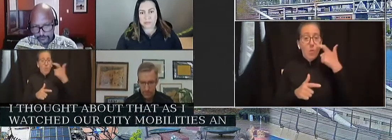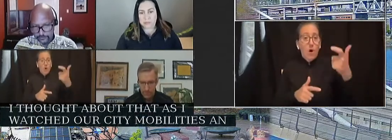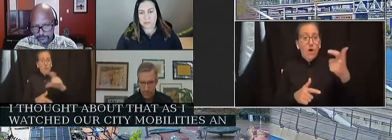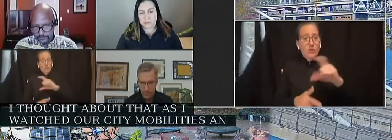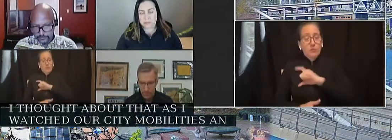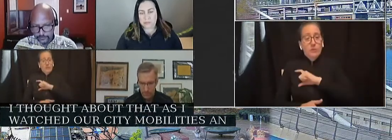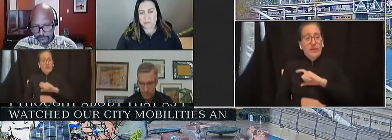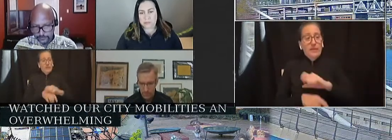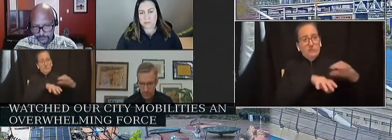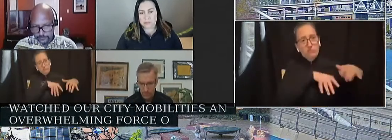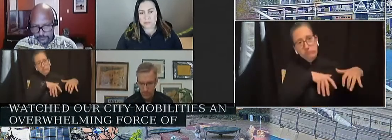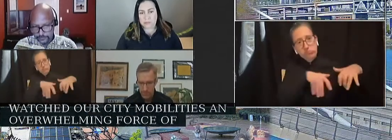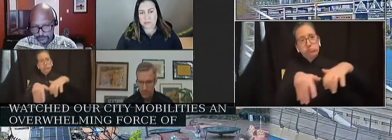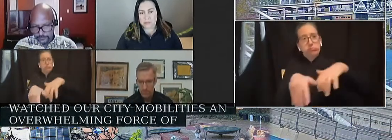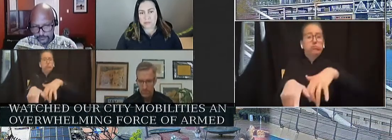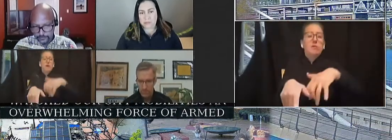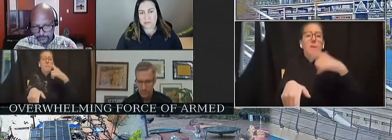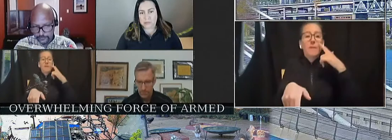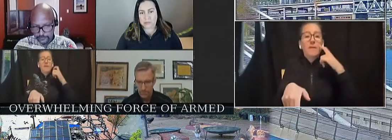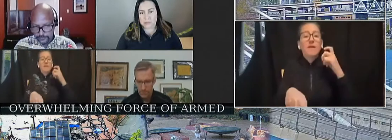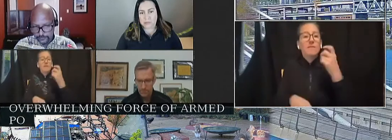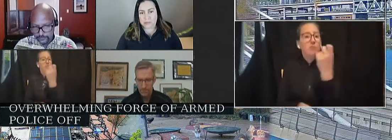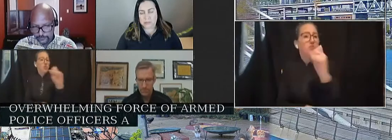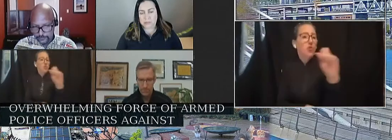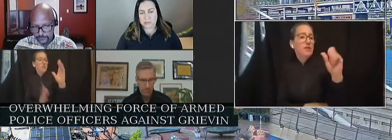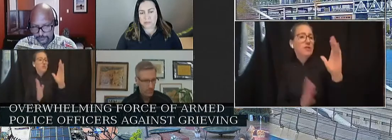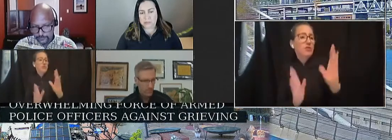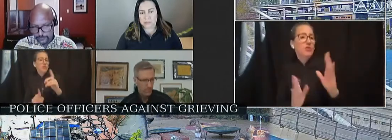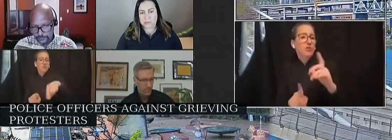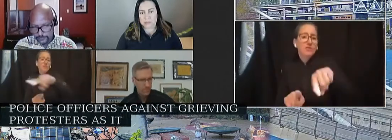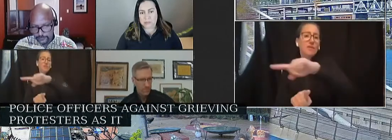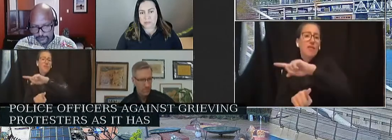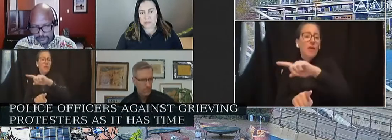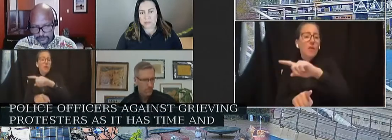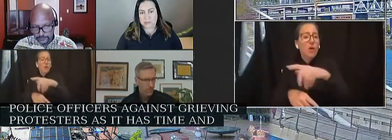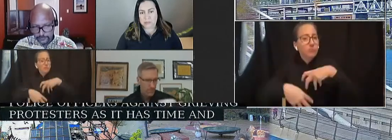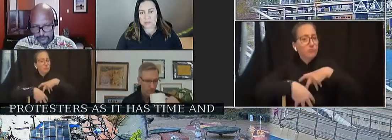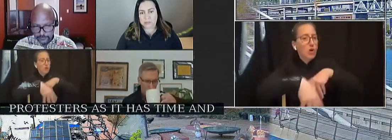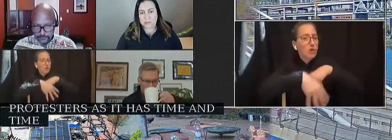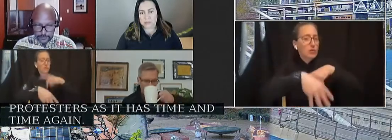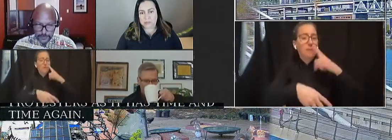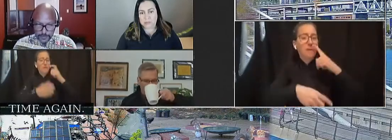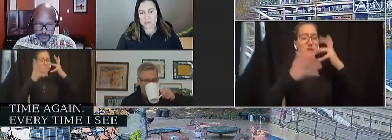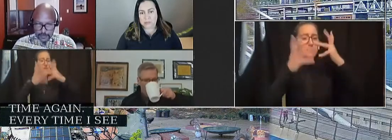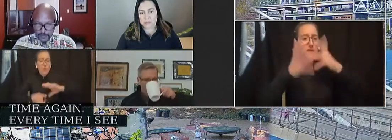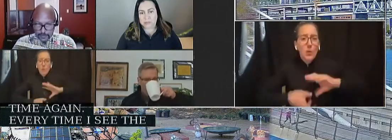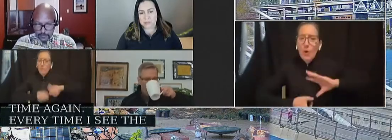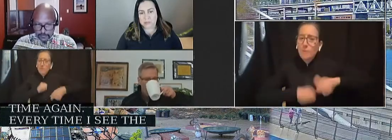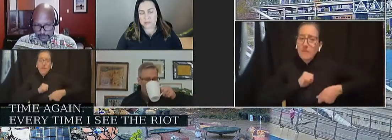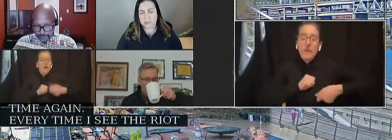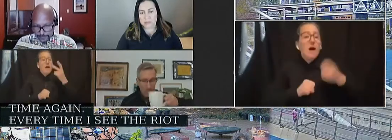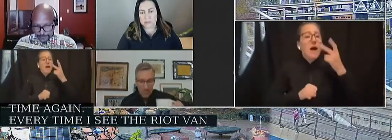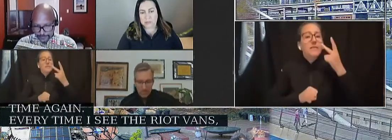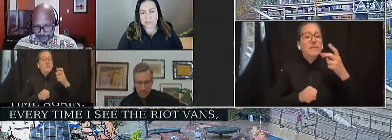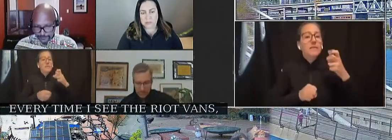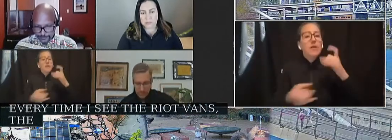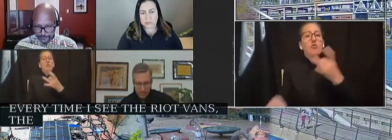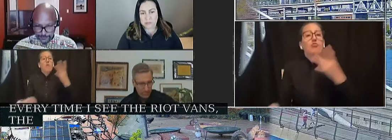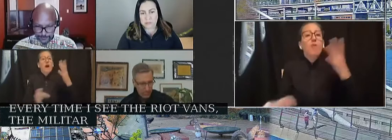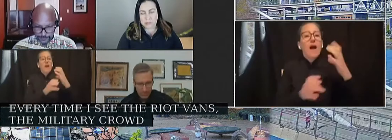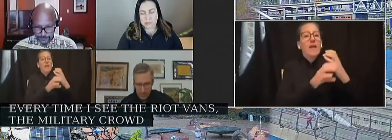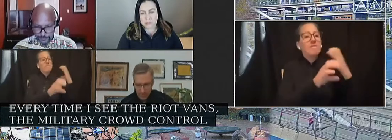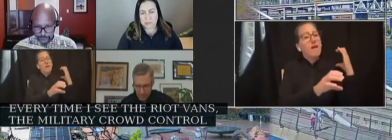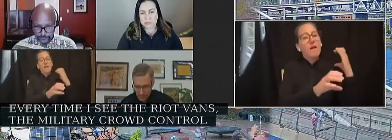officers against grieving protesters, as it has time and time again. Every time I see the riot vans, the military crowd control gear, the plane